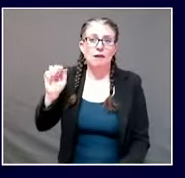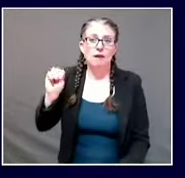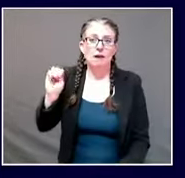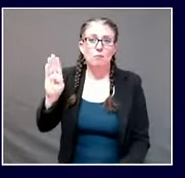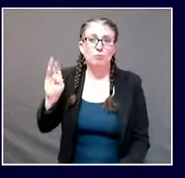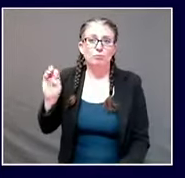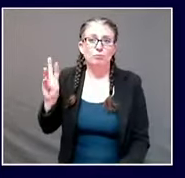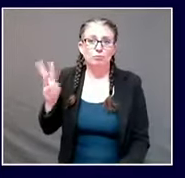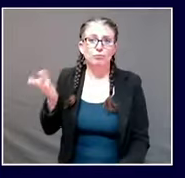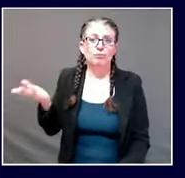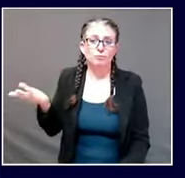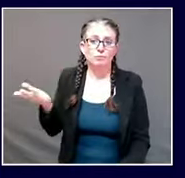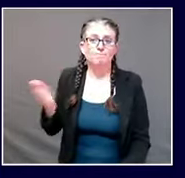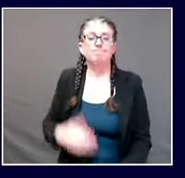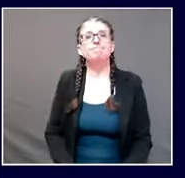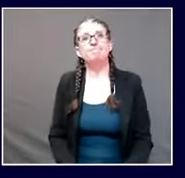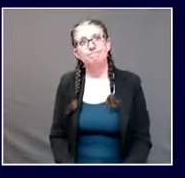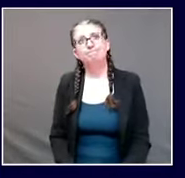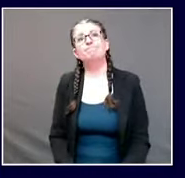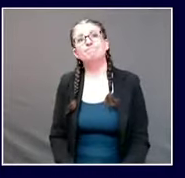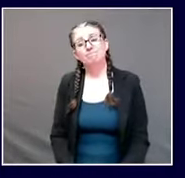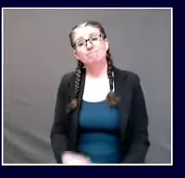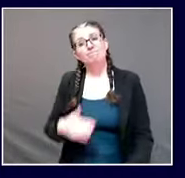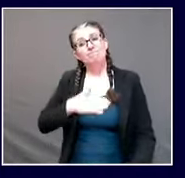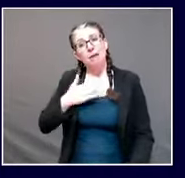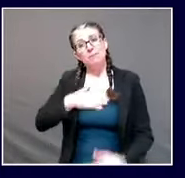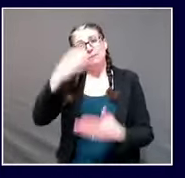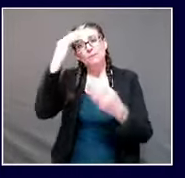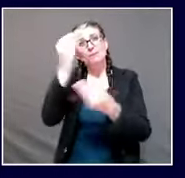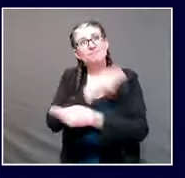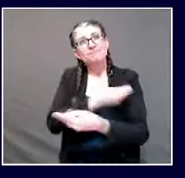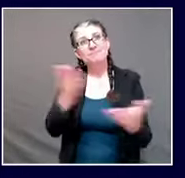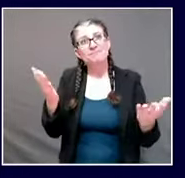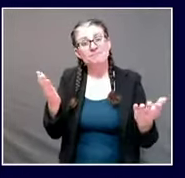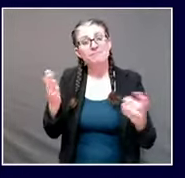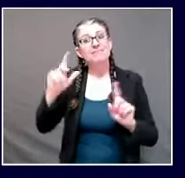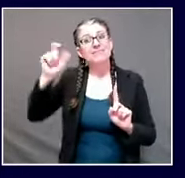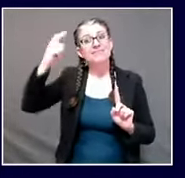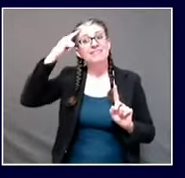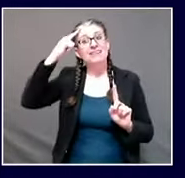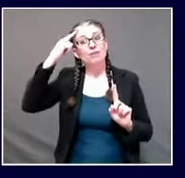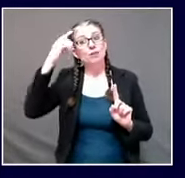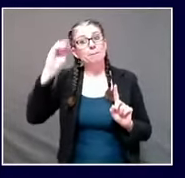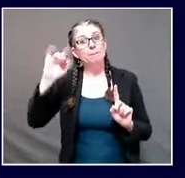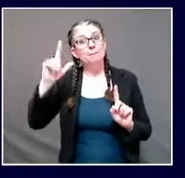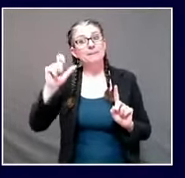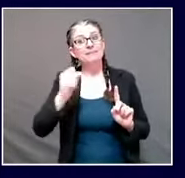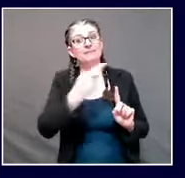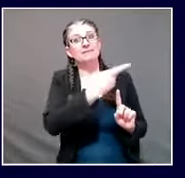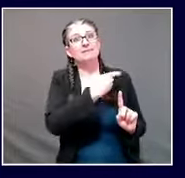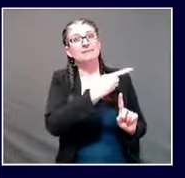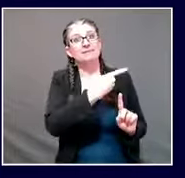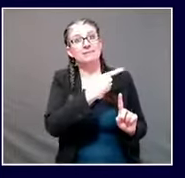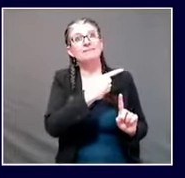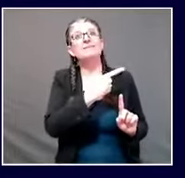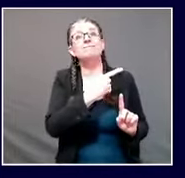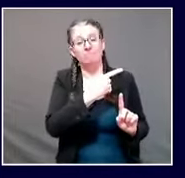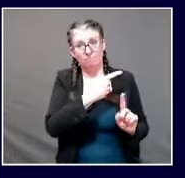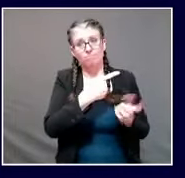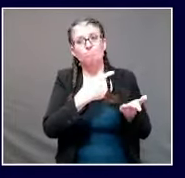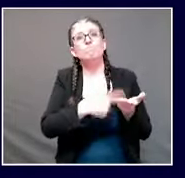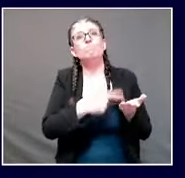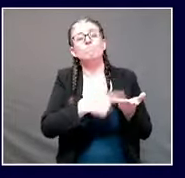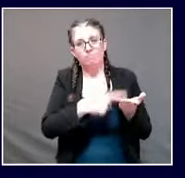I'm excited to announce that Garner Mills is dedicating more than half a million dollars in coronavirus relief funds